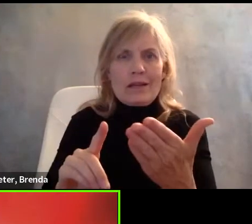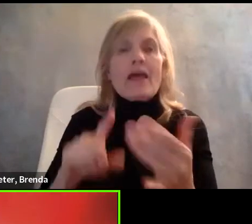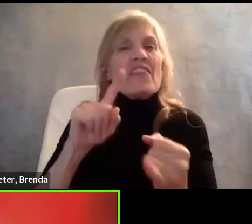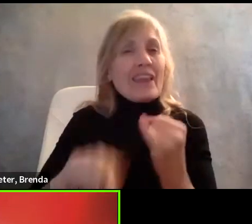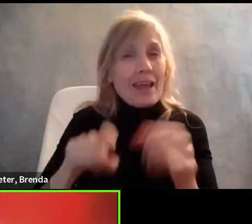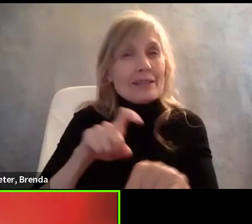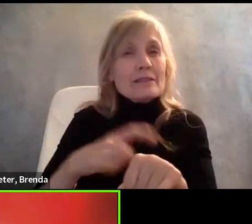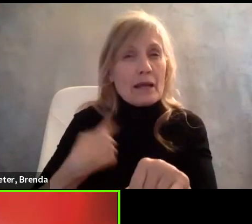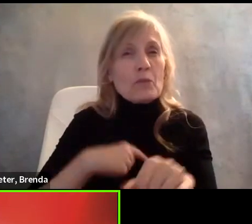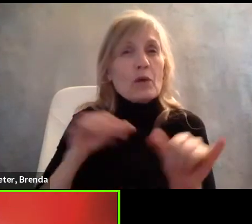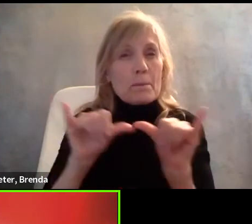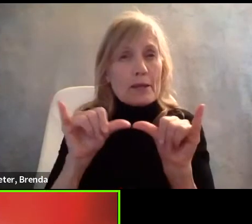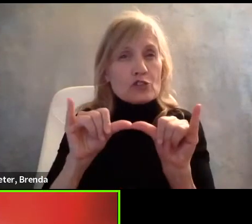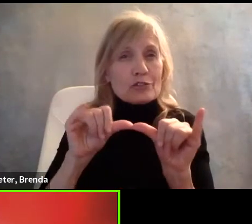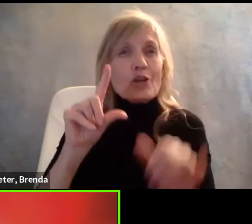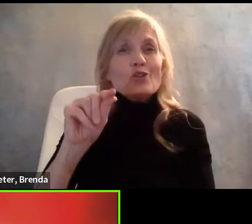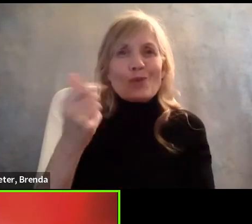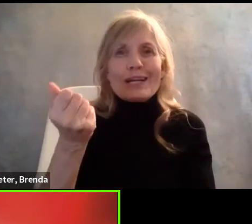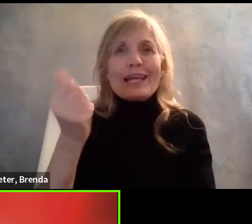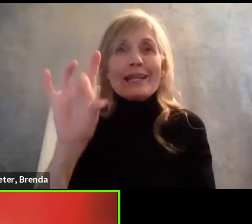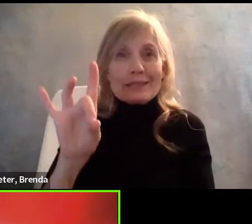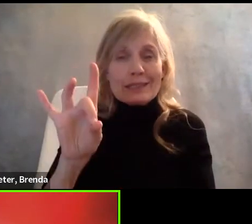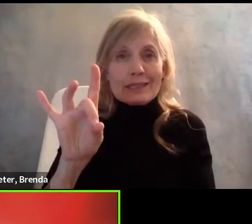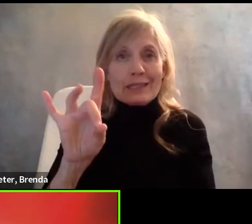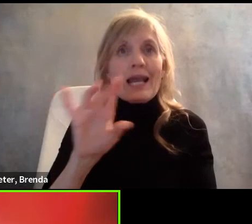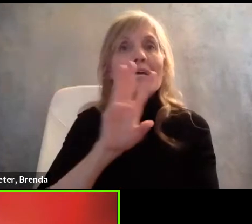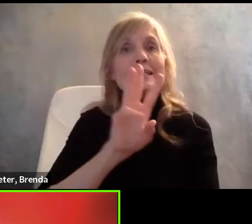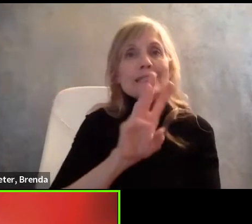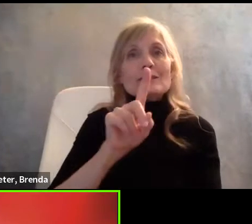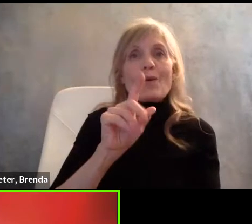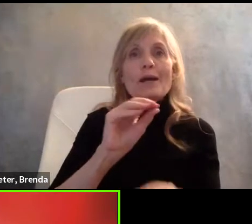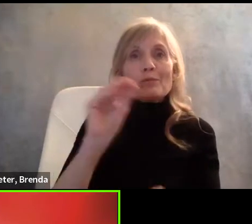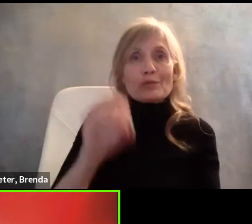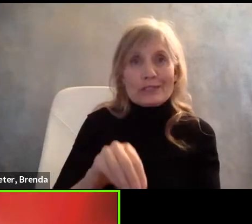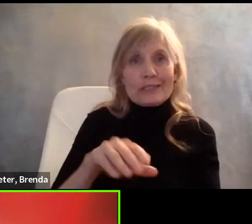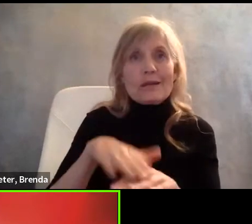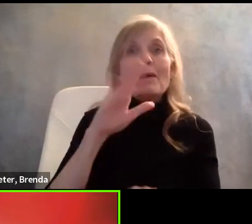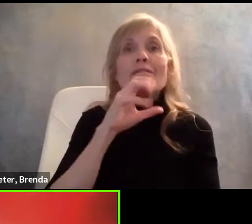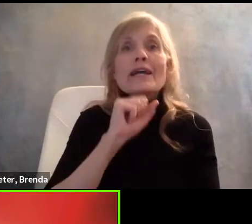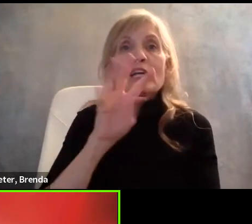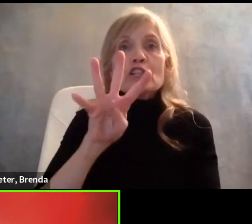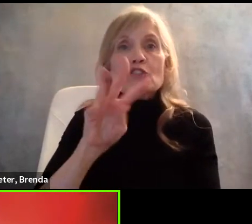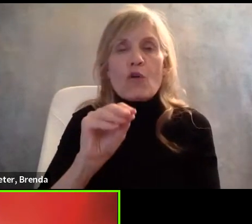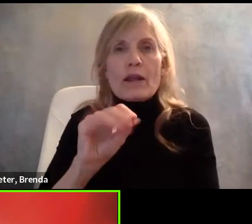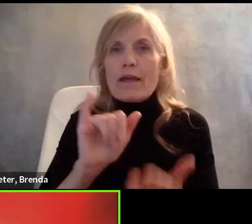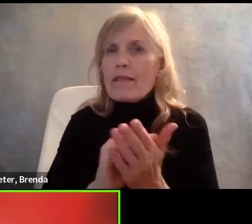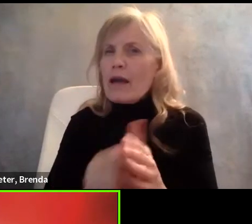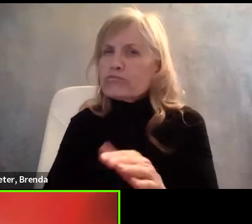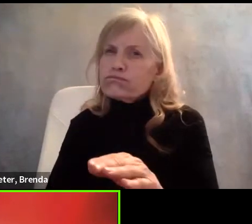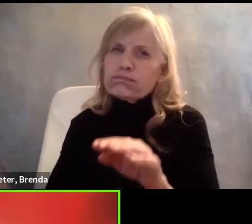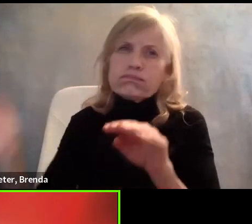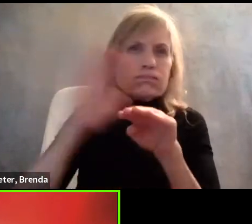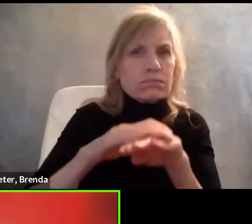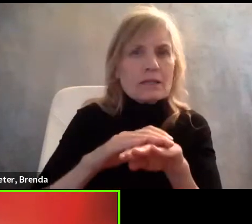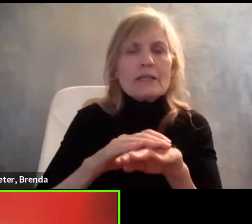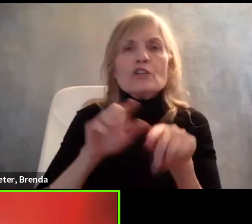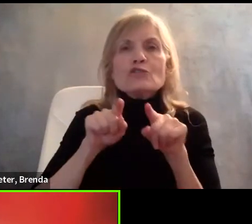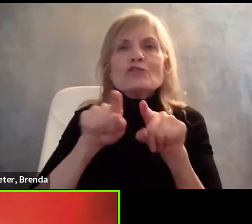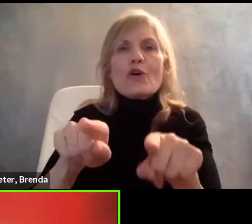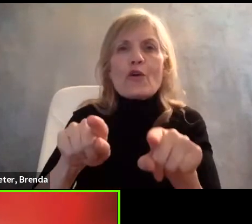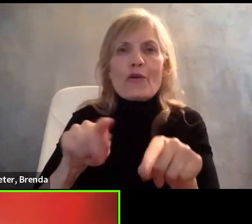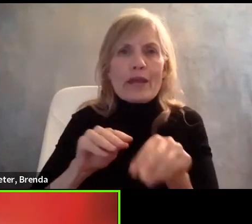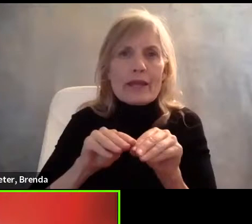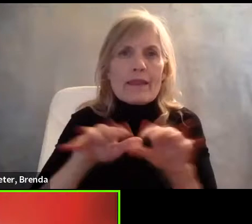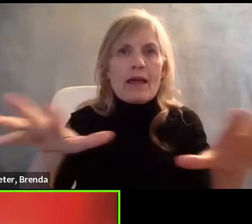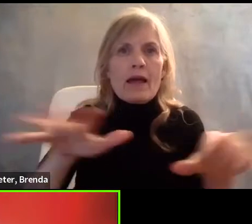And it was, you know, 61% of workers over the age of 40. So it really leapt up during the pandemic. And we also know